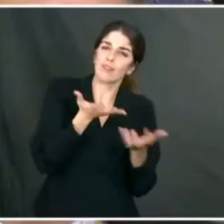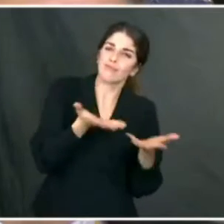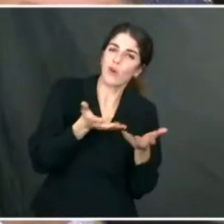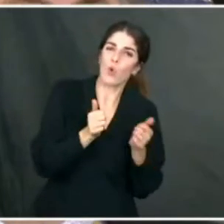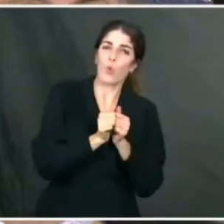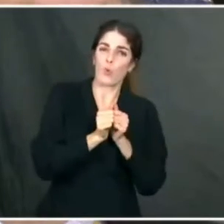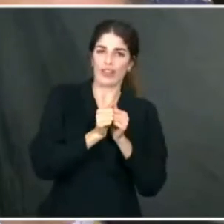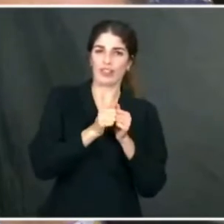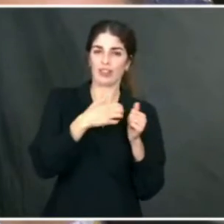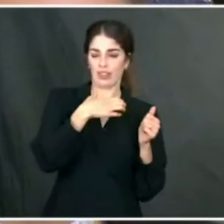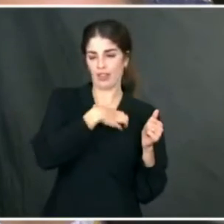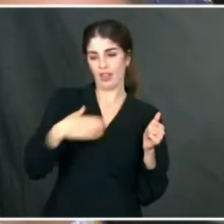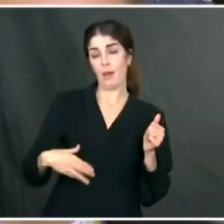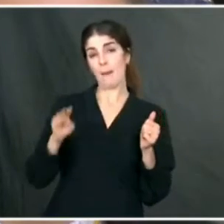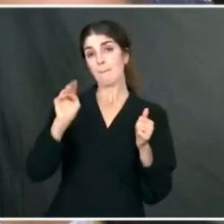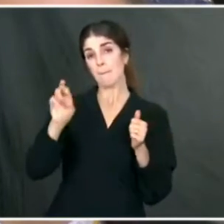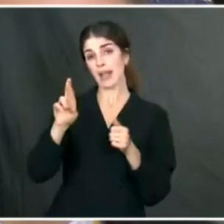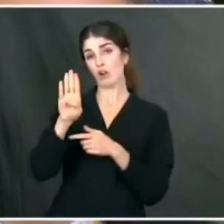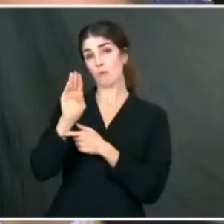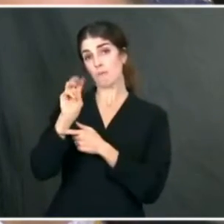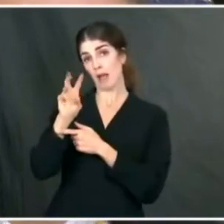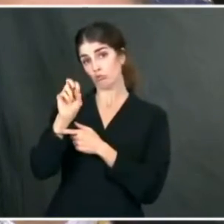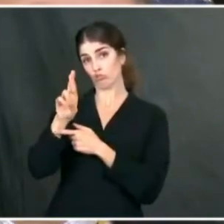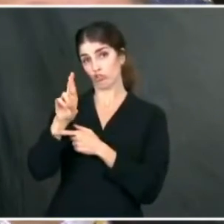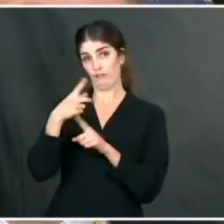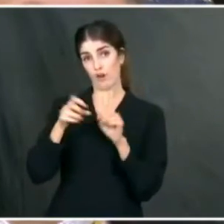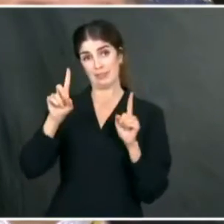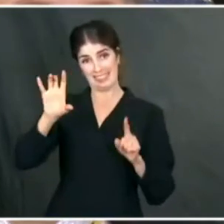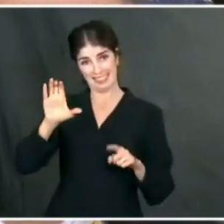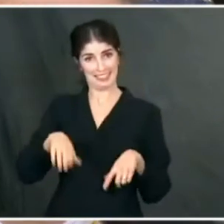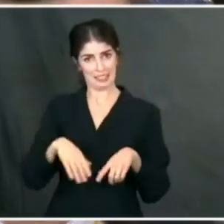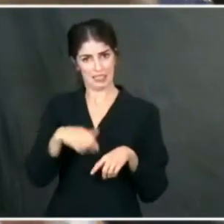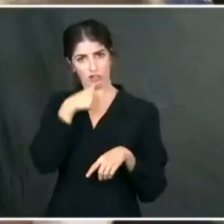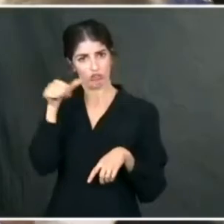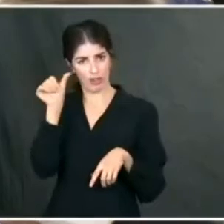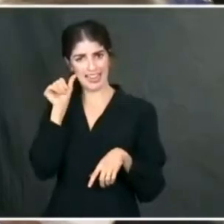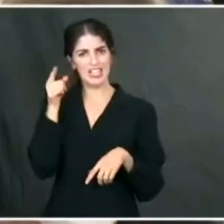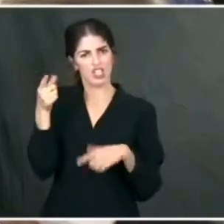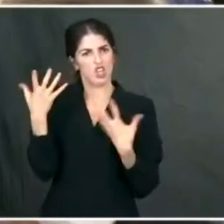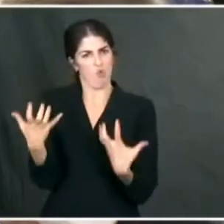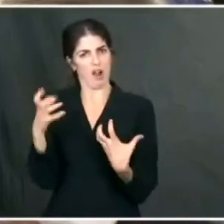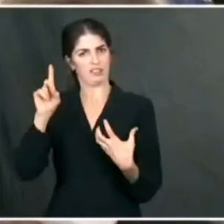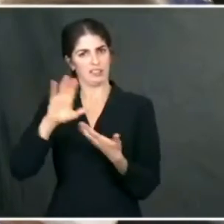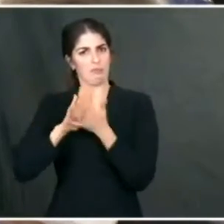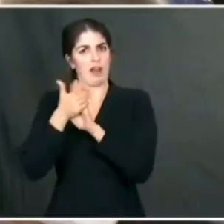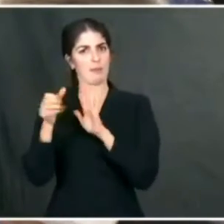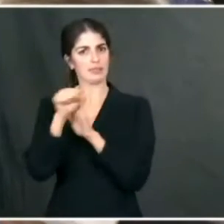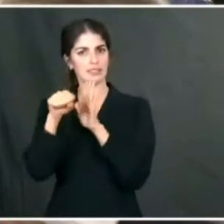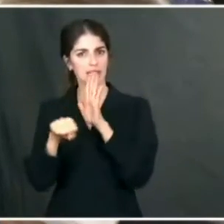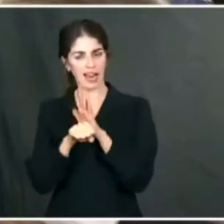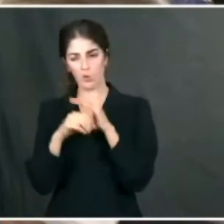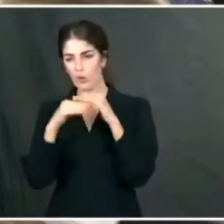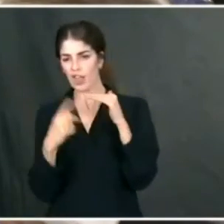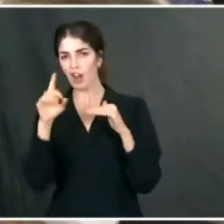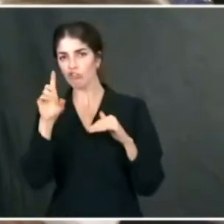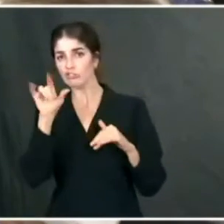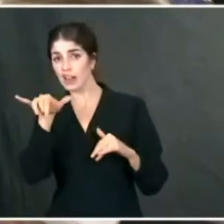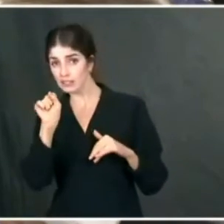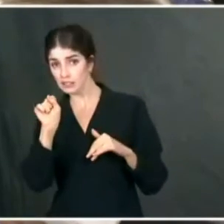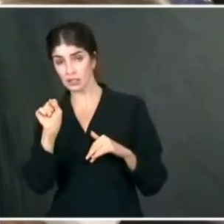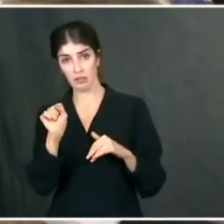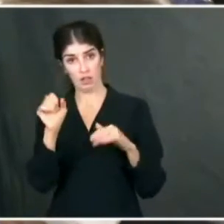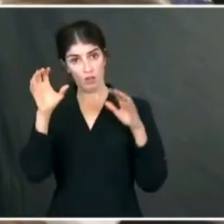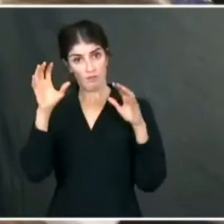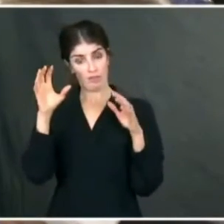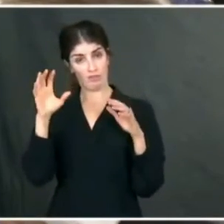for the D.C. statehood measure to be on the President's desk within 100 days. Will the administration get behind this bill, and does the President